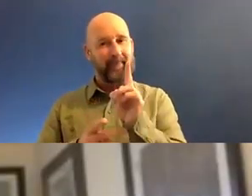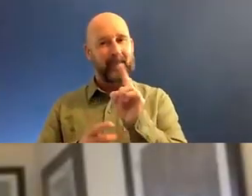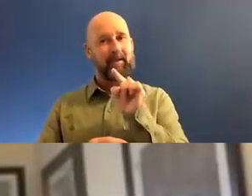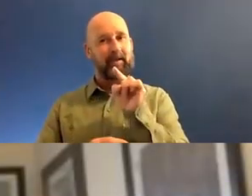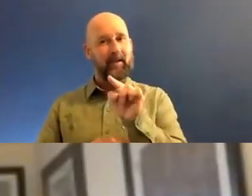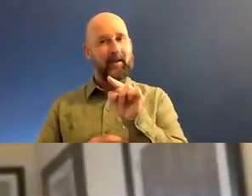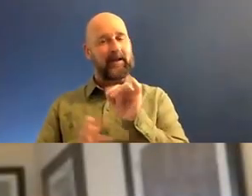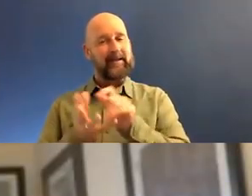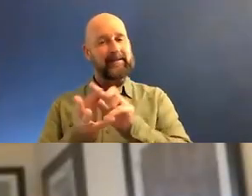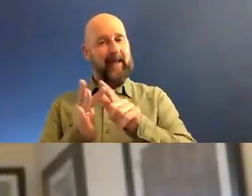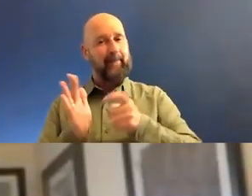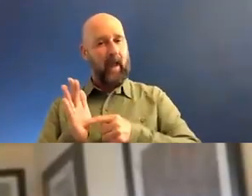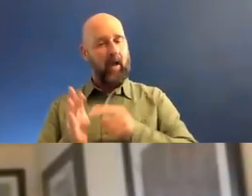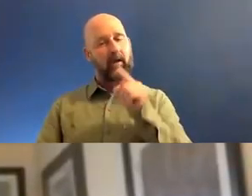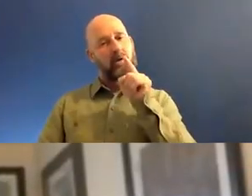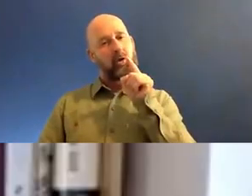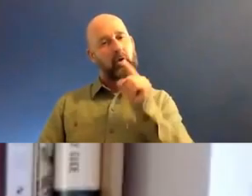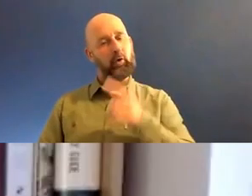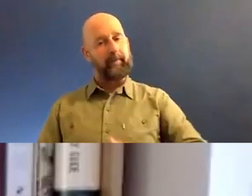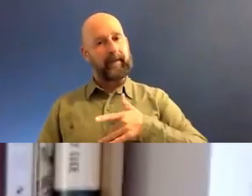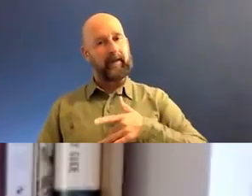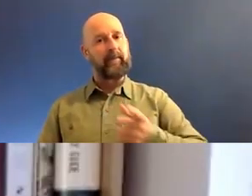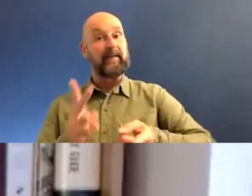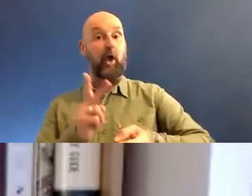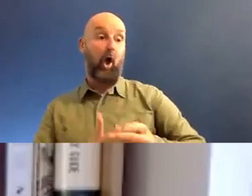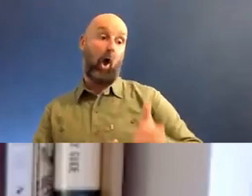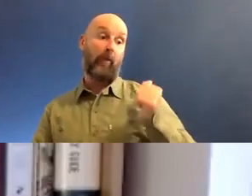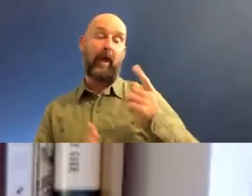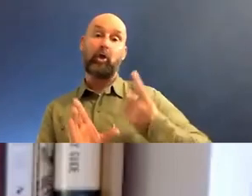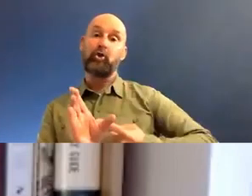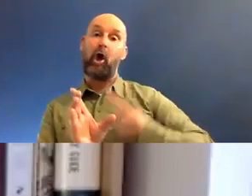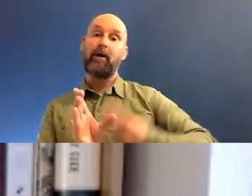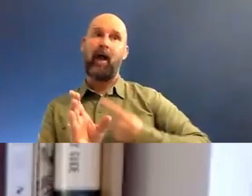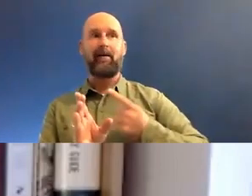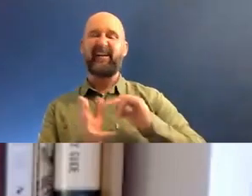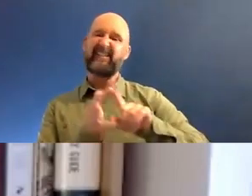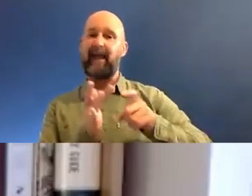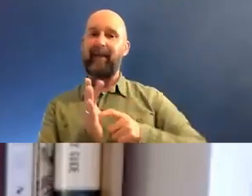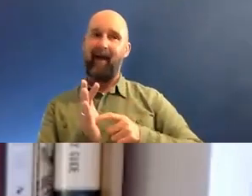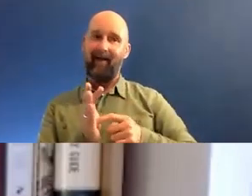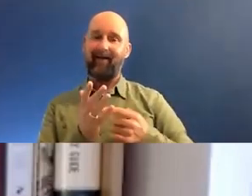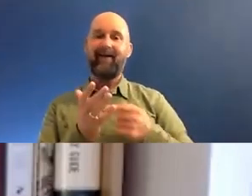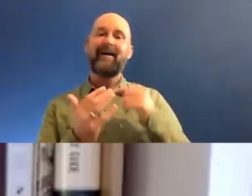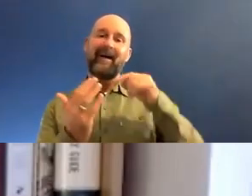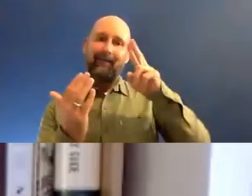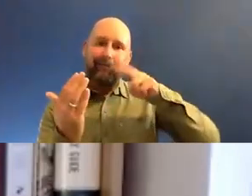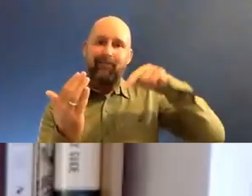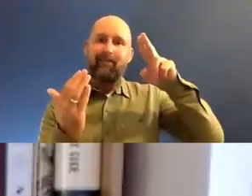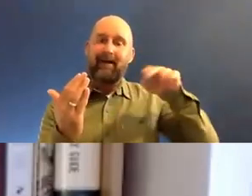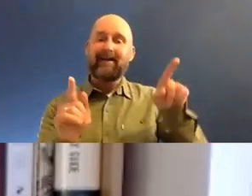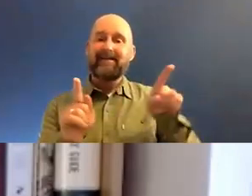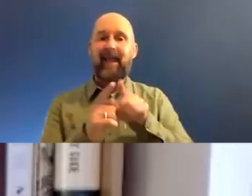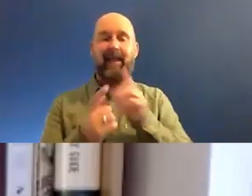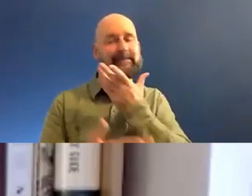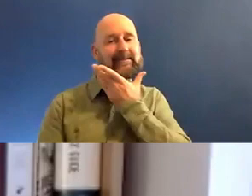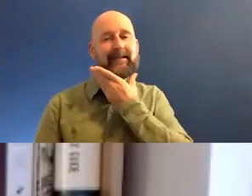that there is, there are other people coming behind you, younger Samir's, if you don't mind me saying, who will have the same desire to